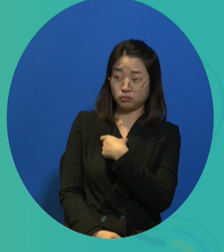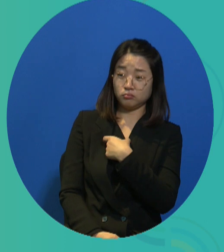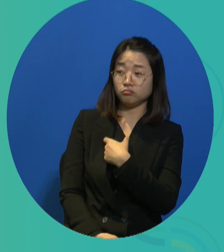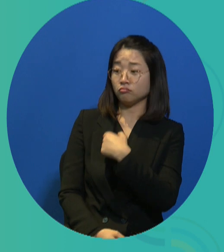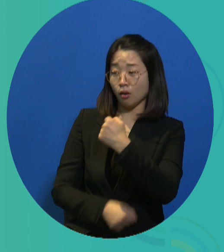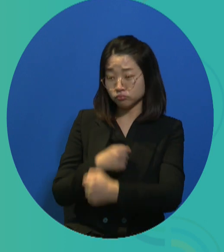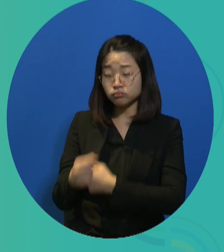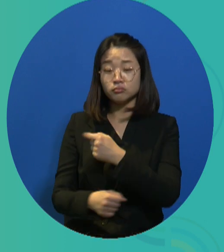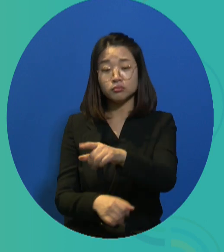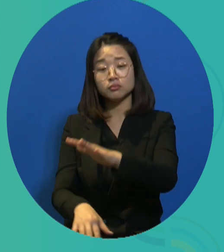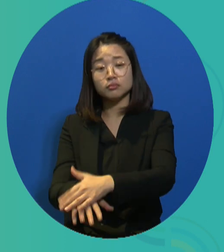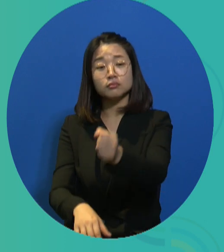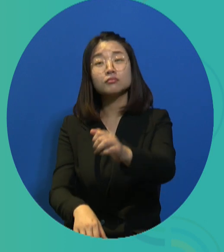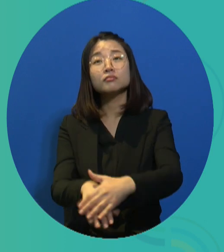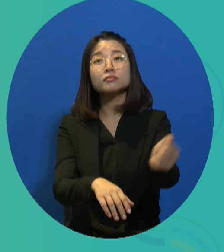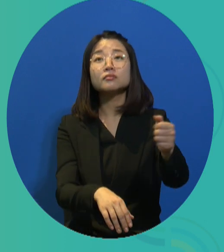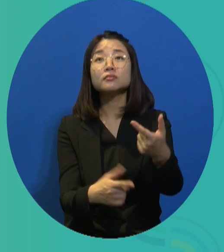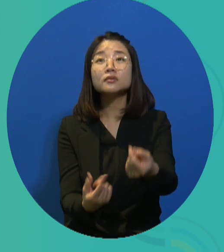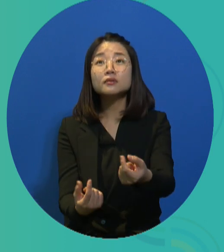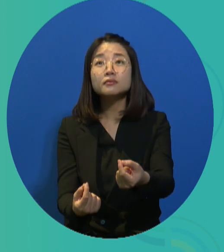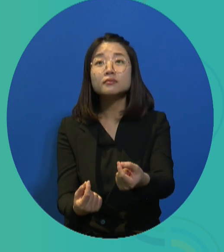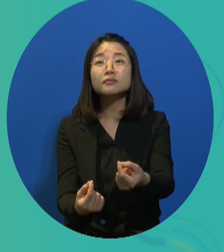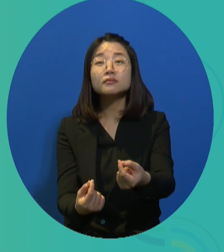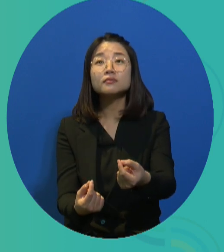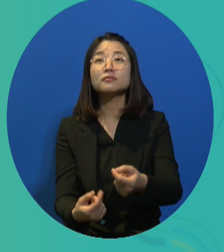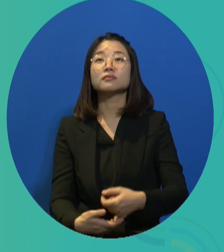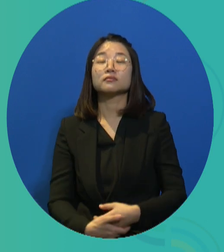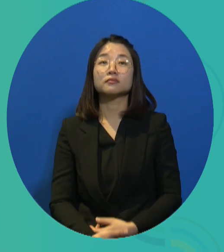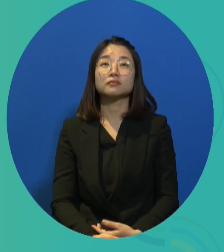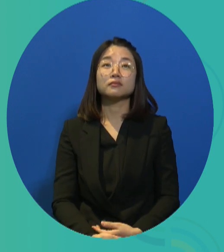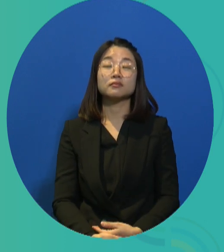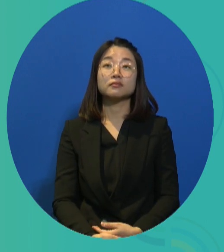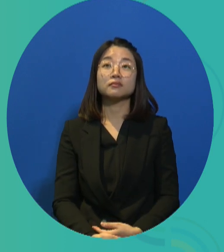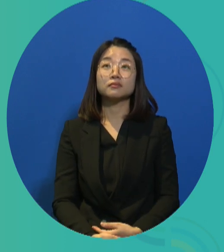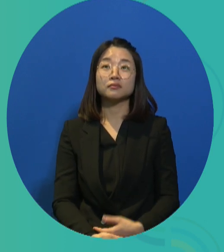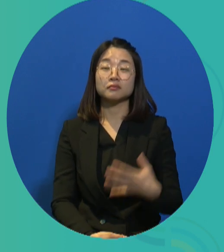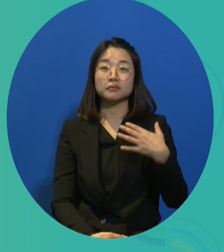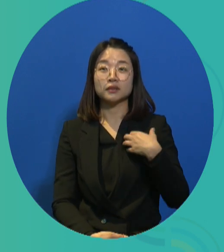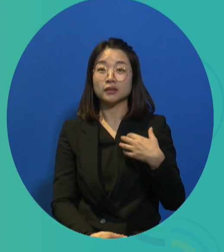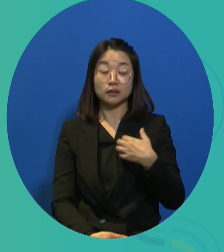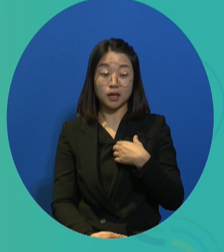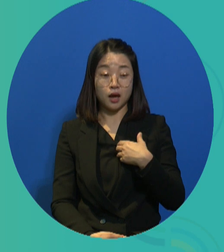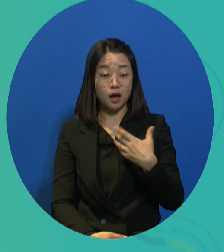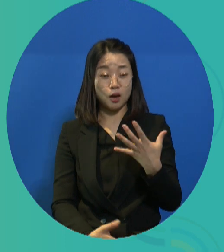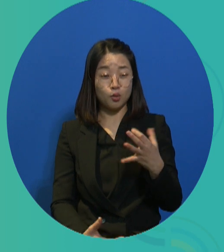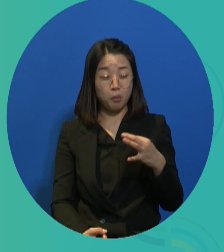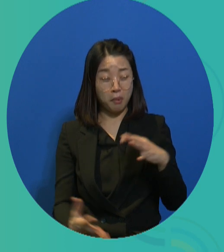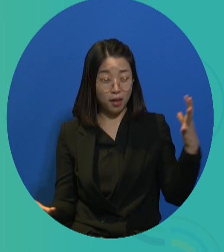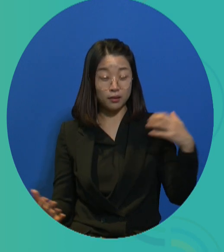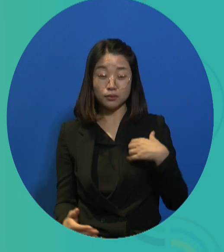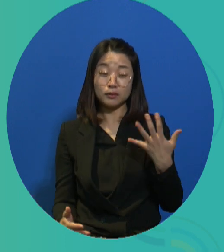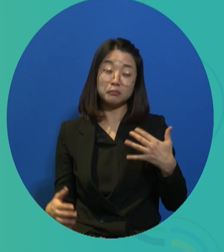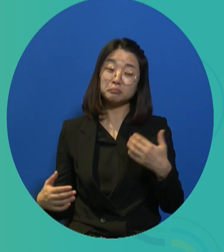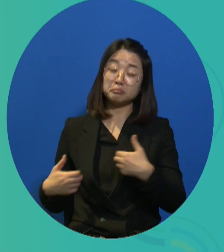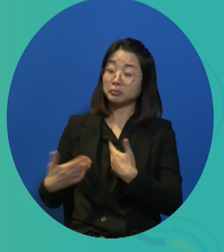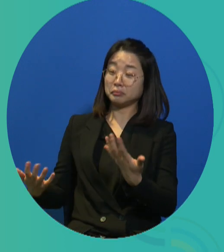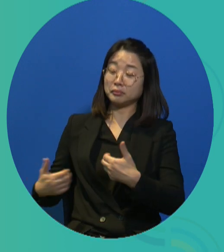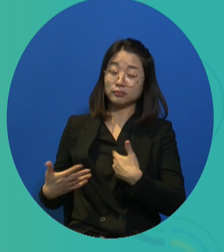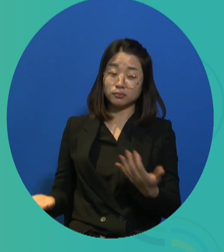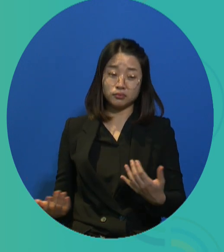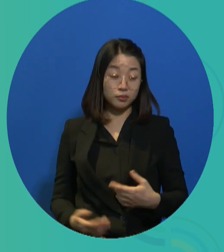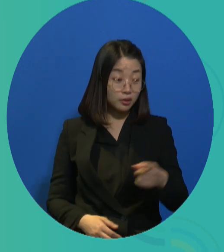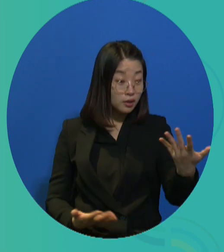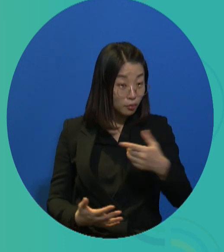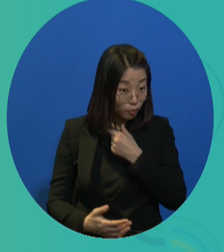vote, you can vote at any time. It's the same thing with labor. If you don't want to work, that's fine. Maybe some people are so